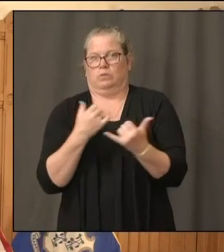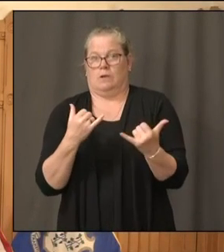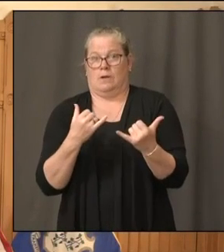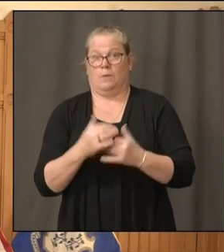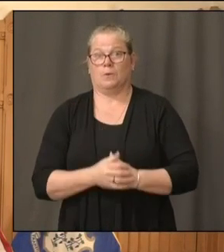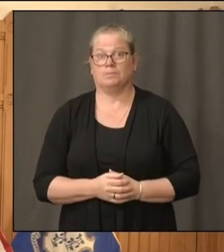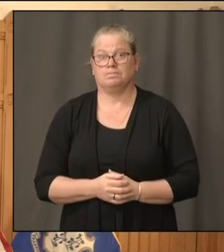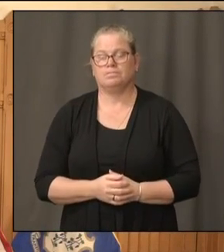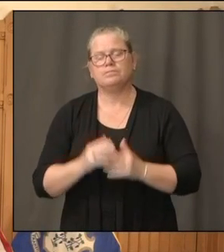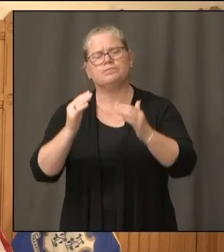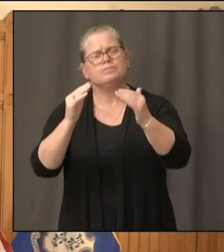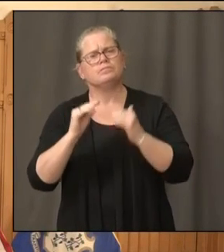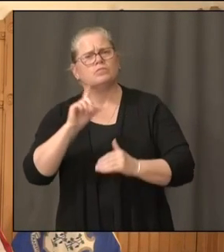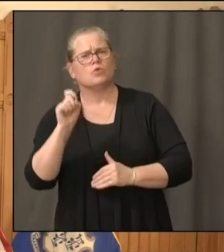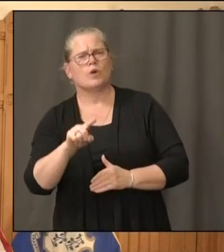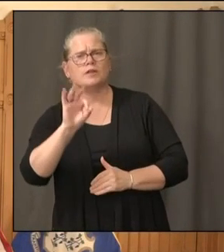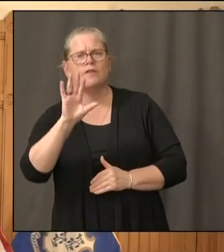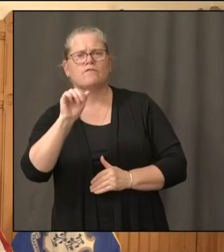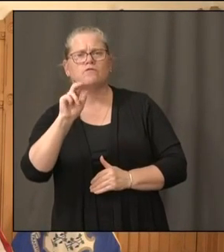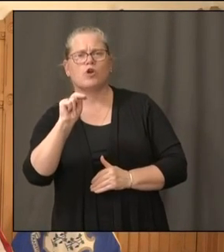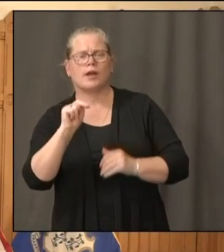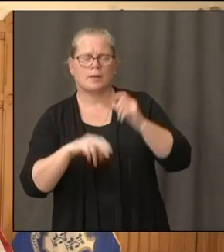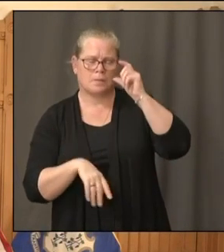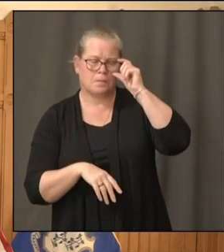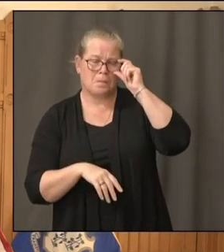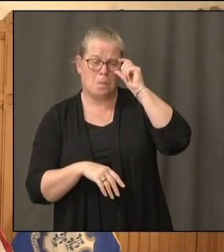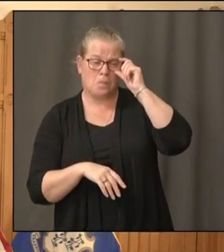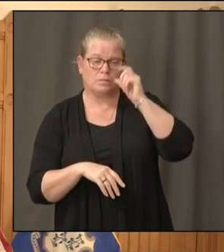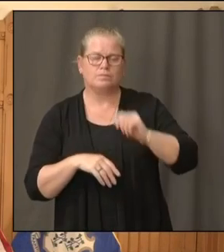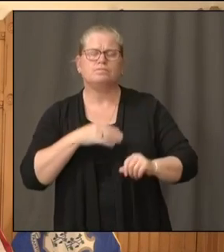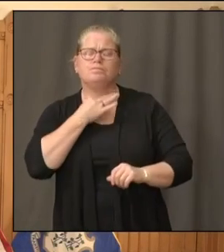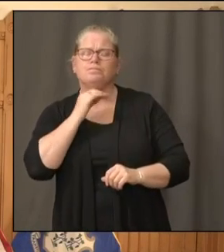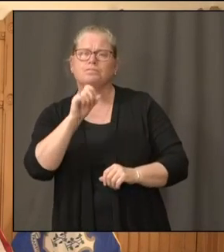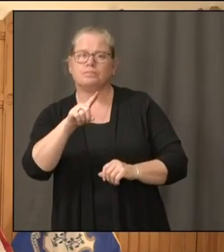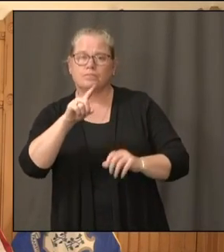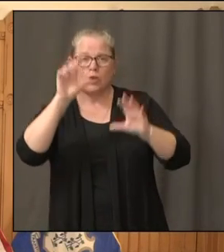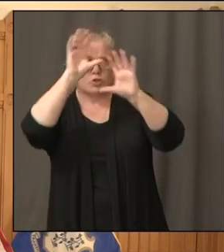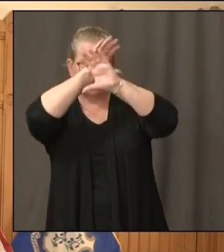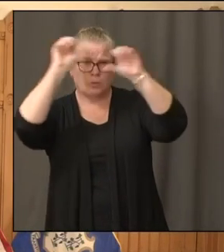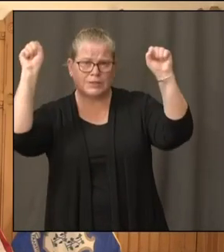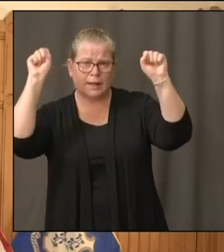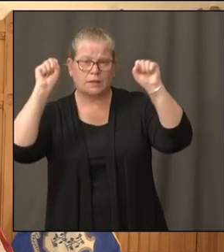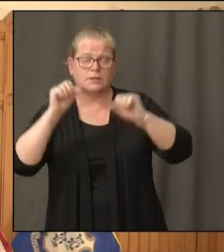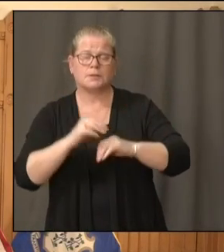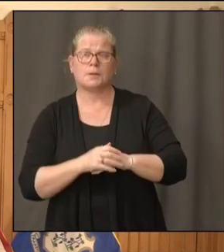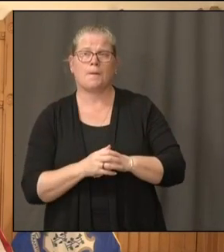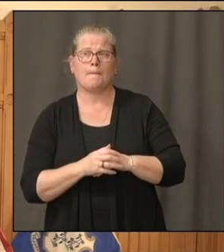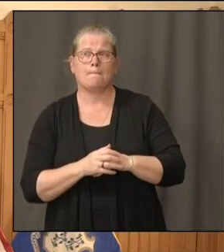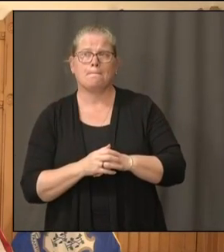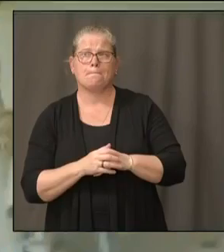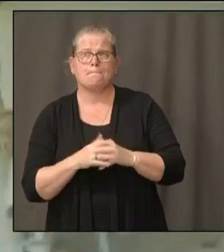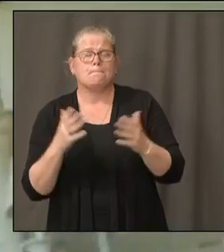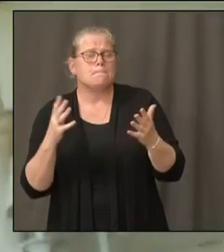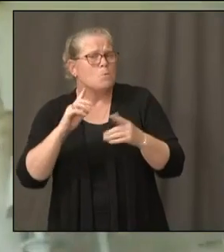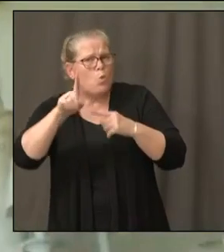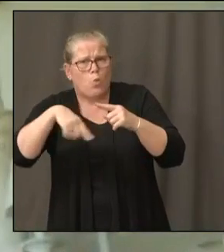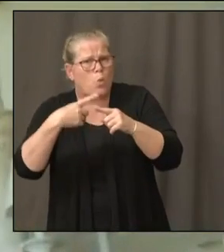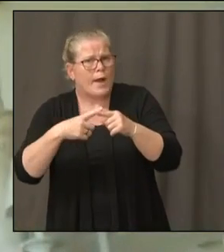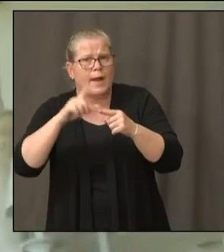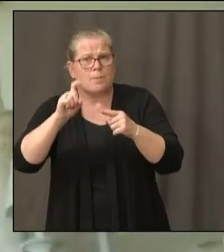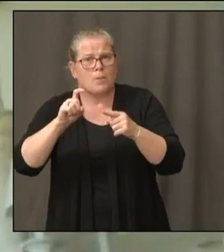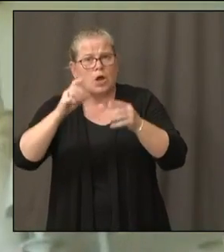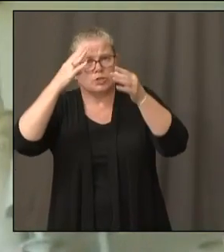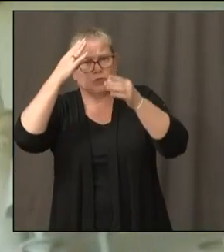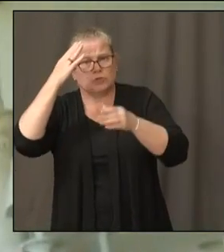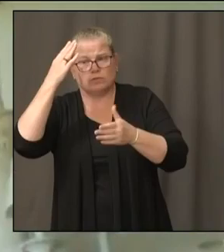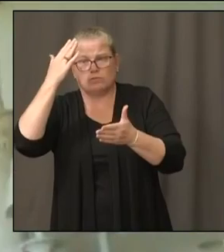What are the superintendents telling you as far as a hard date that they're going to need to have as far as direction on, do